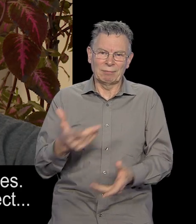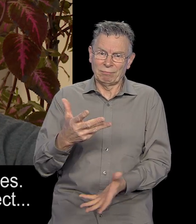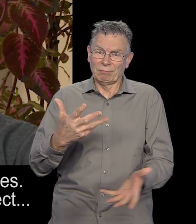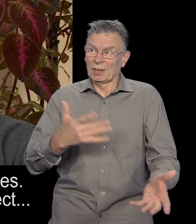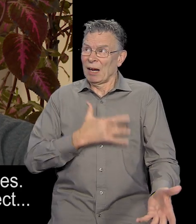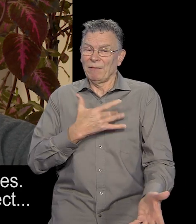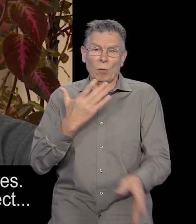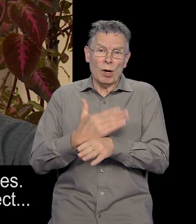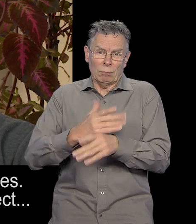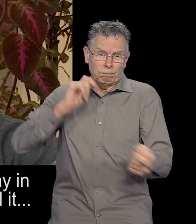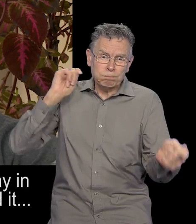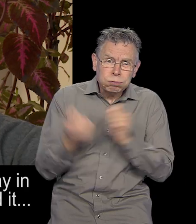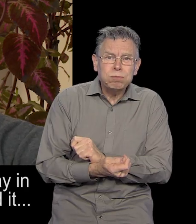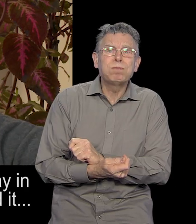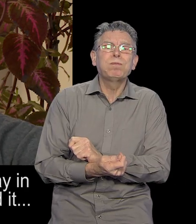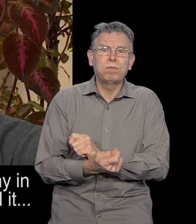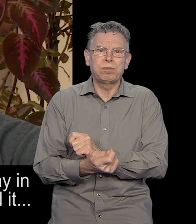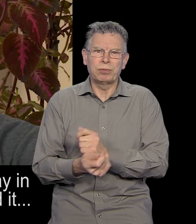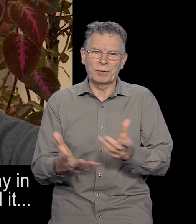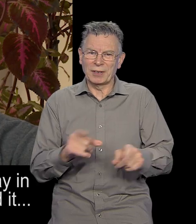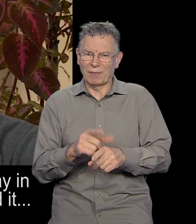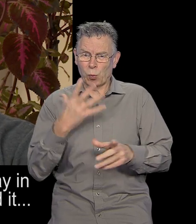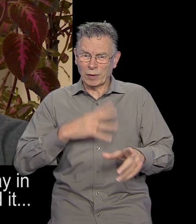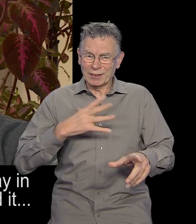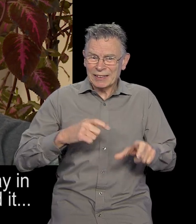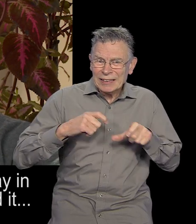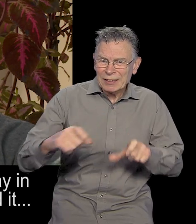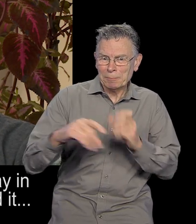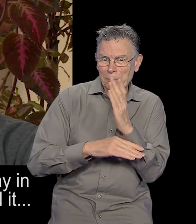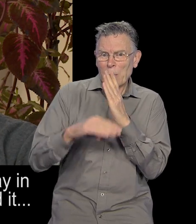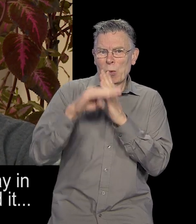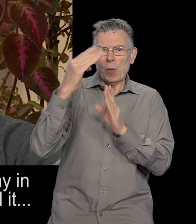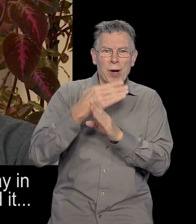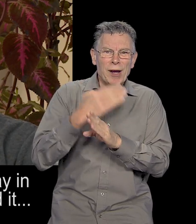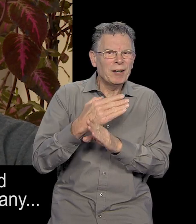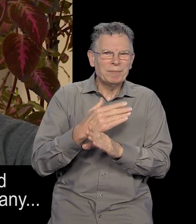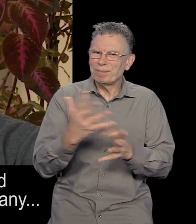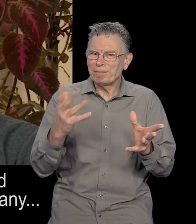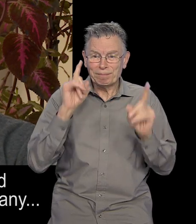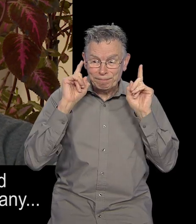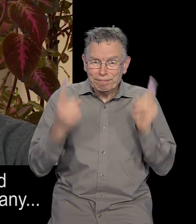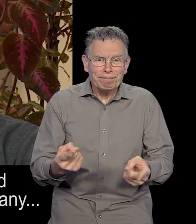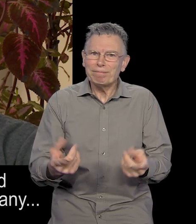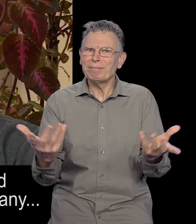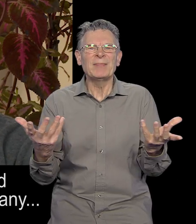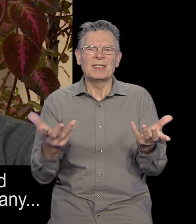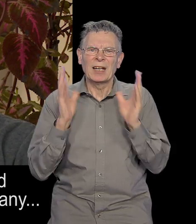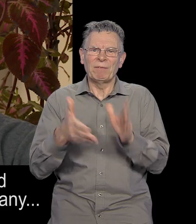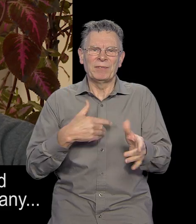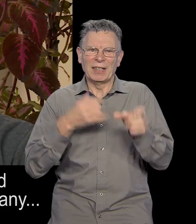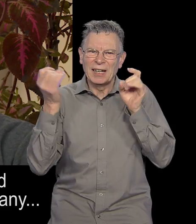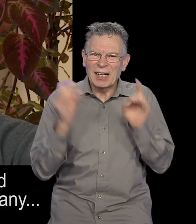career effect in that terms, where I was, obviously, I was looking to stay in and, obviously, make a career out of it. We, sort of, did cut that short and